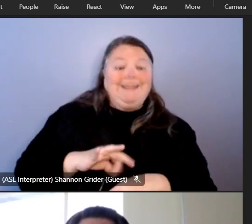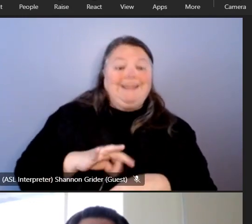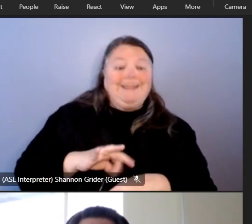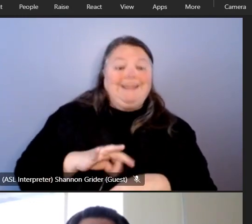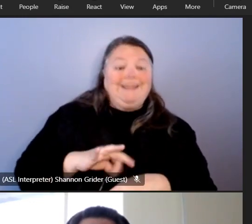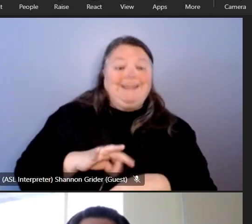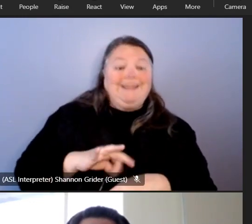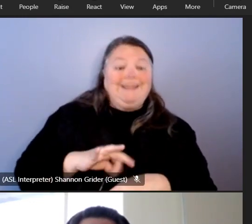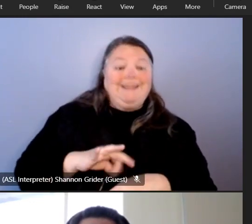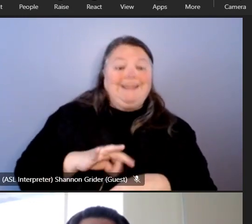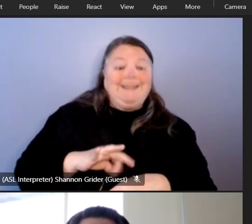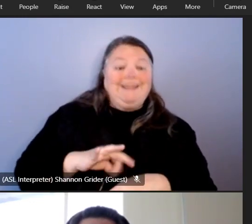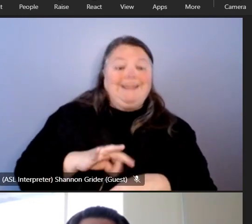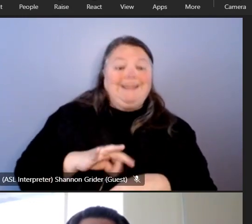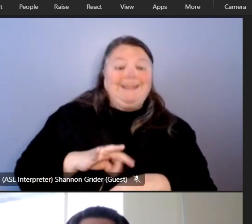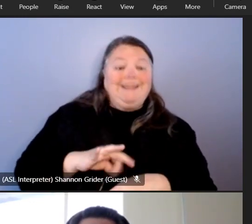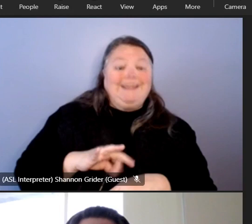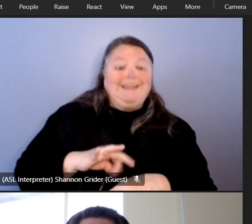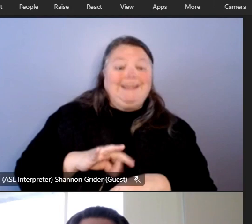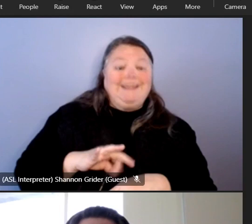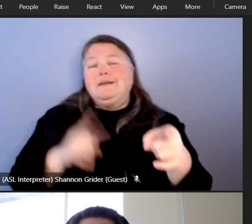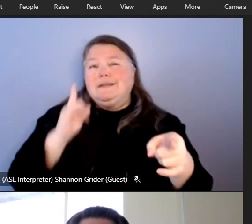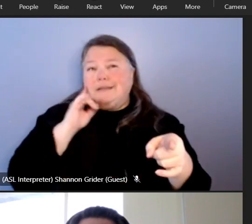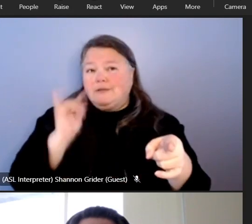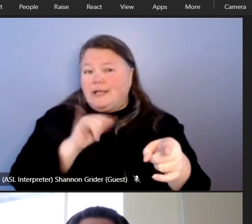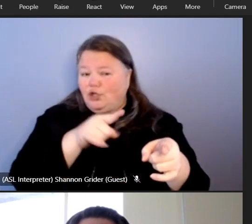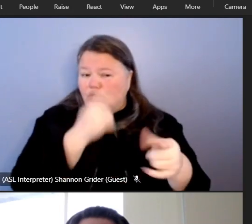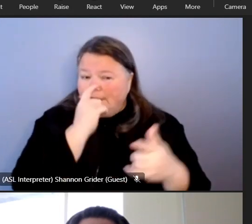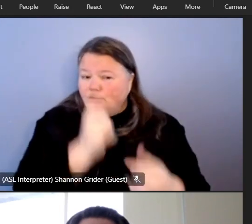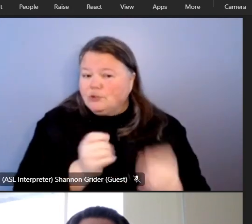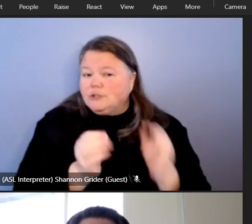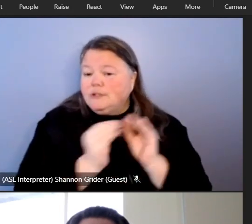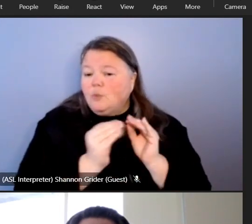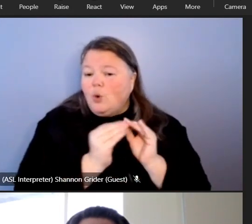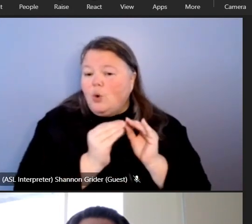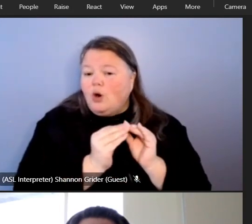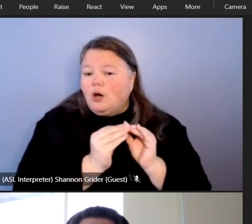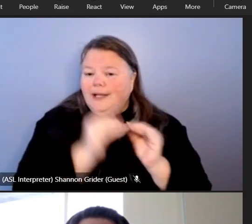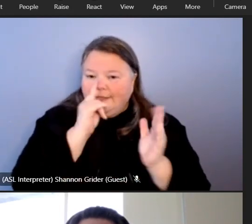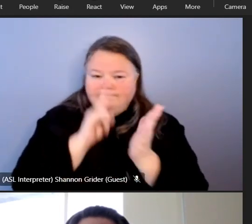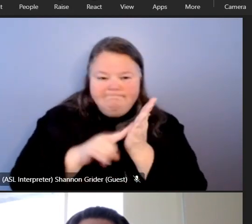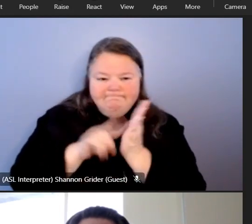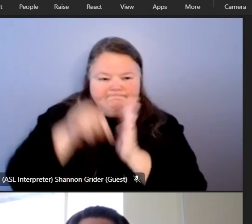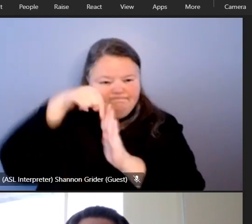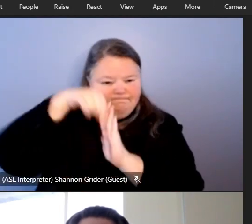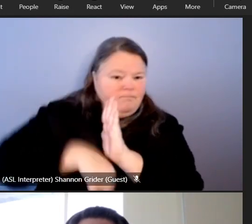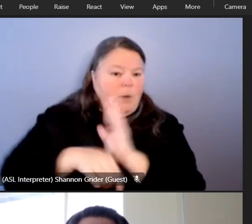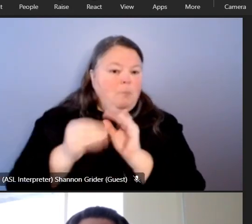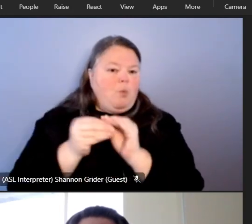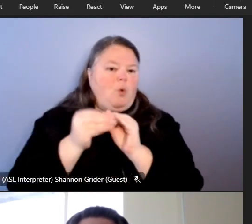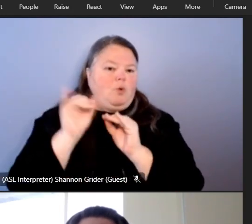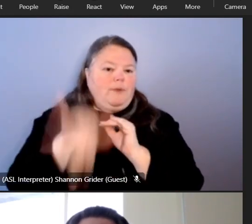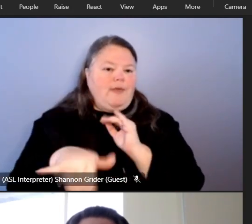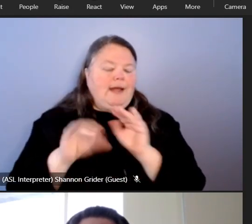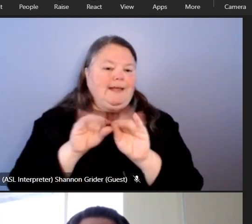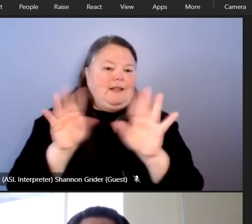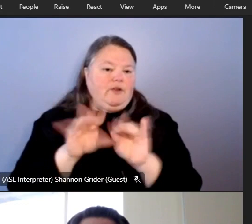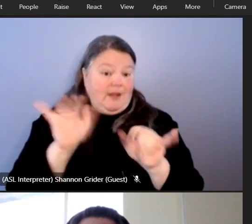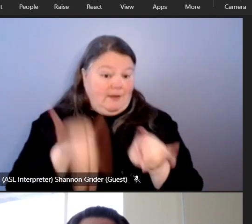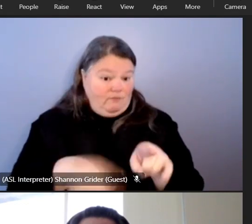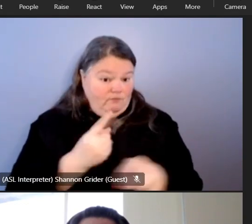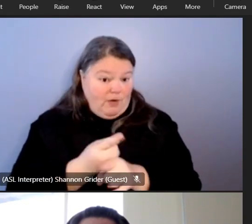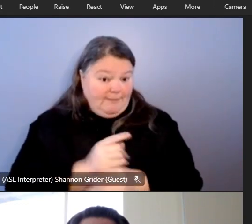association is there but it sounds like you're interested in um sort of um mining that a little further and and clarifying it